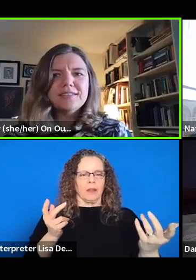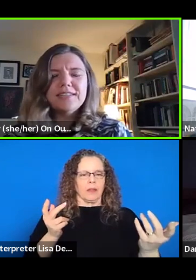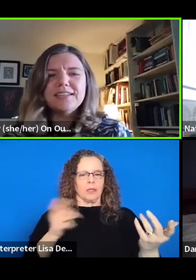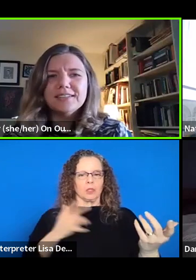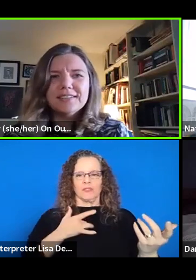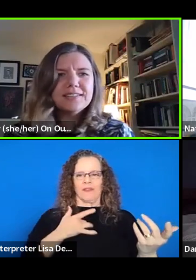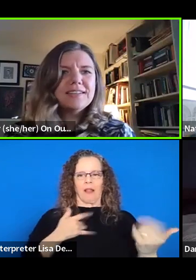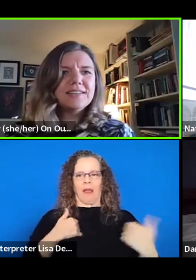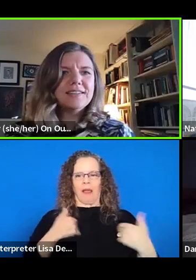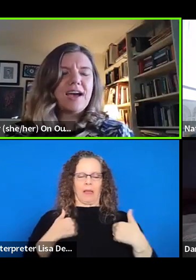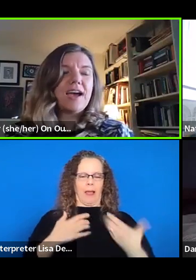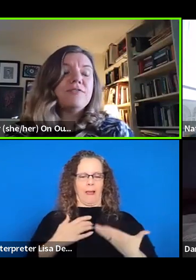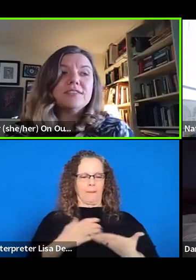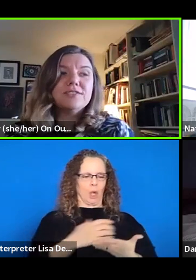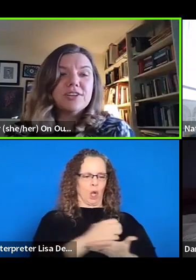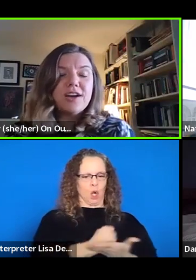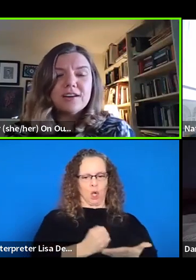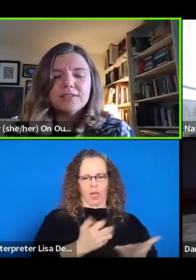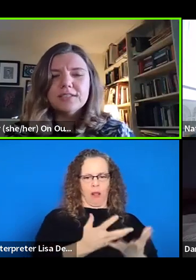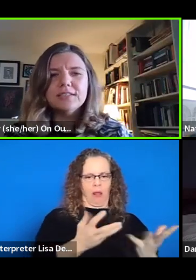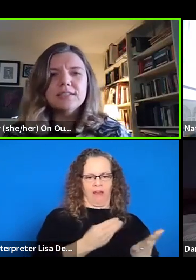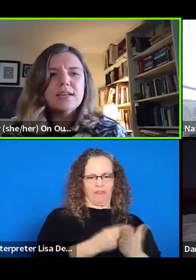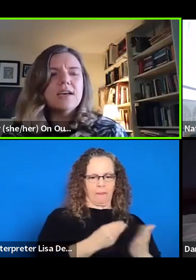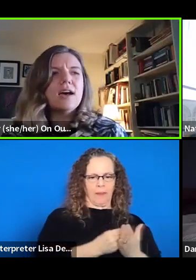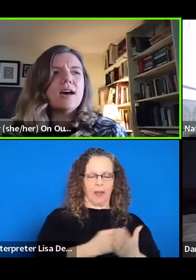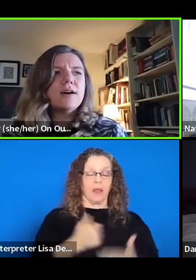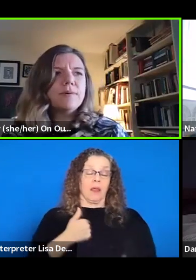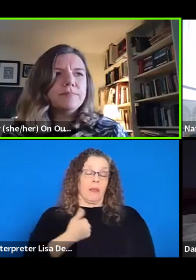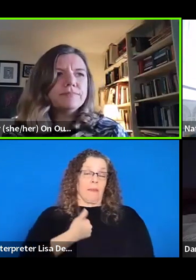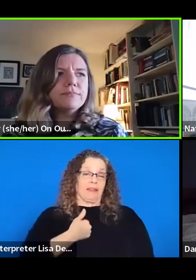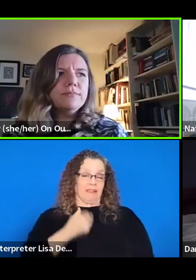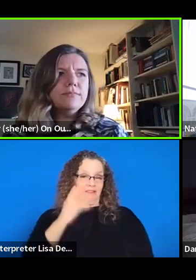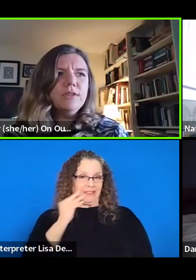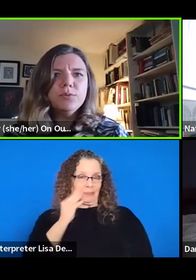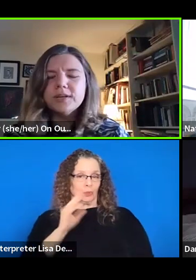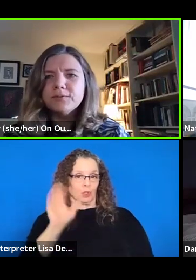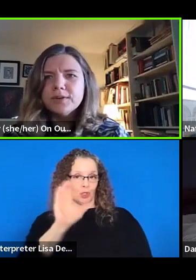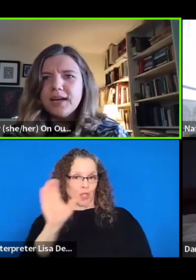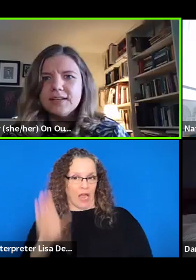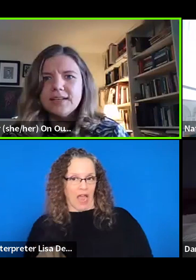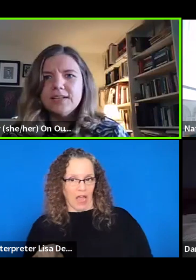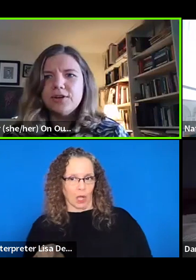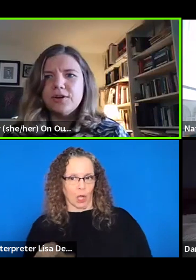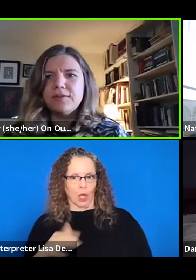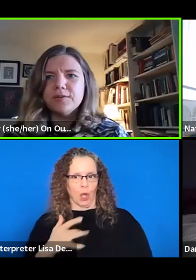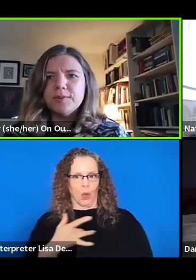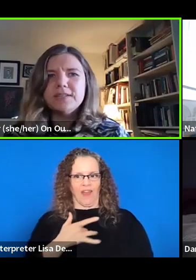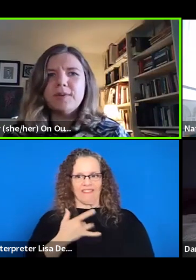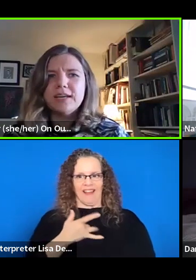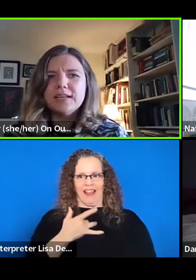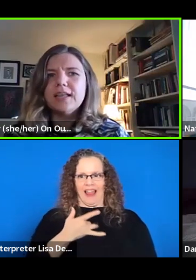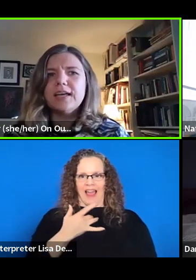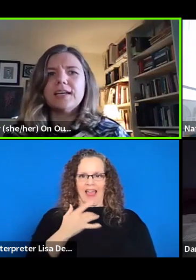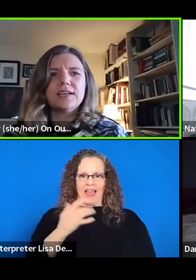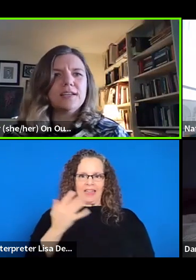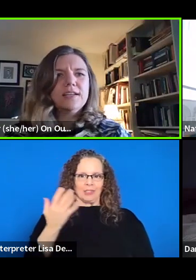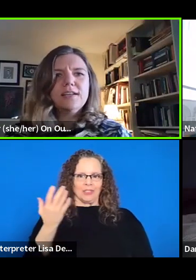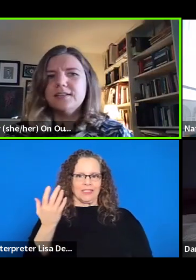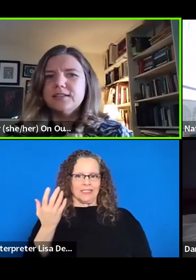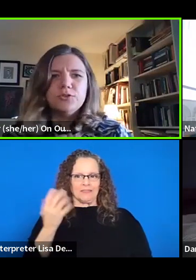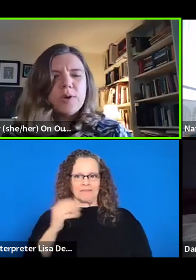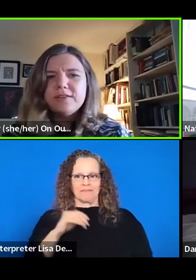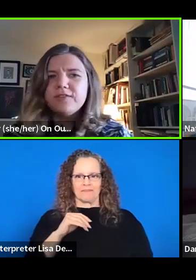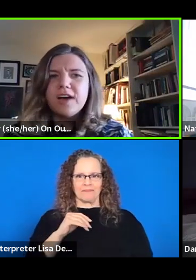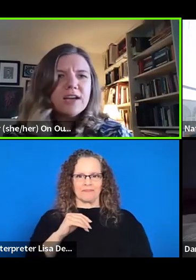the scene that I felt in Chicago, at least. Um, when in reality, you know, everybody's making like